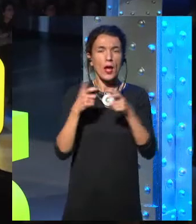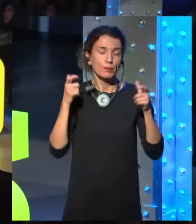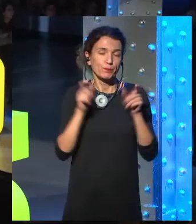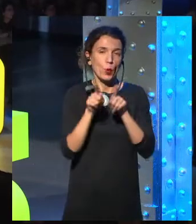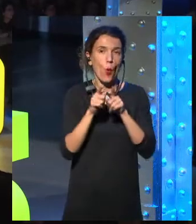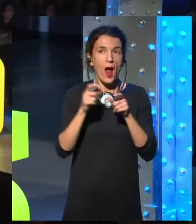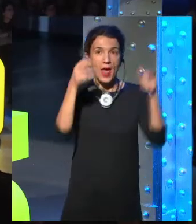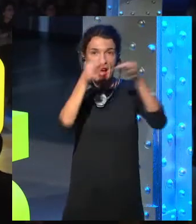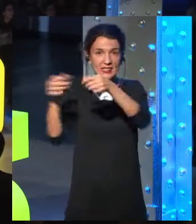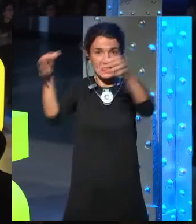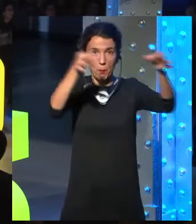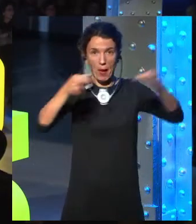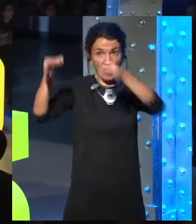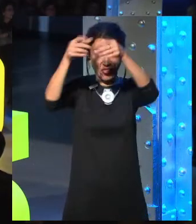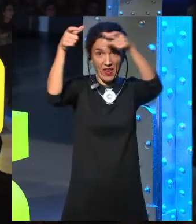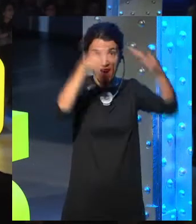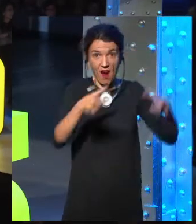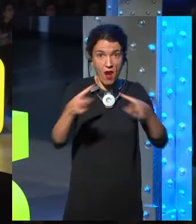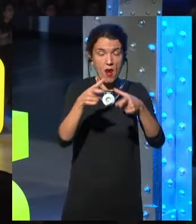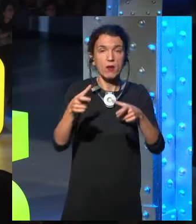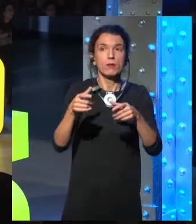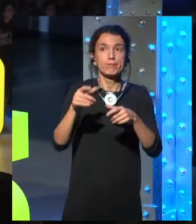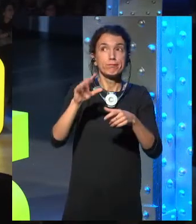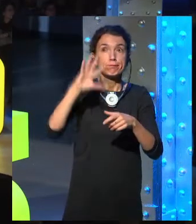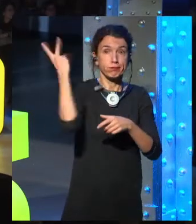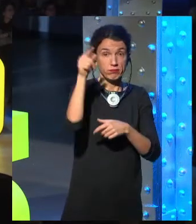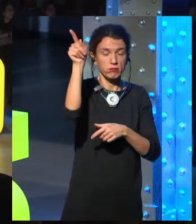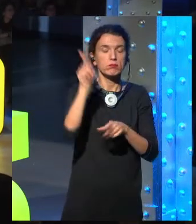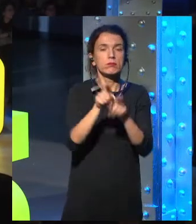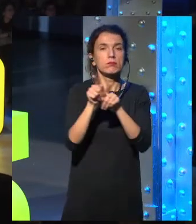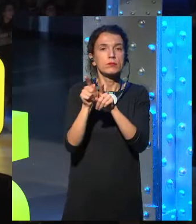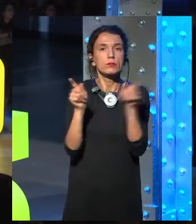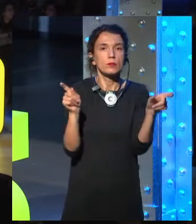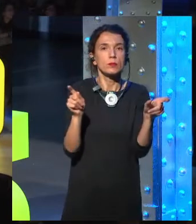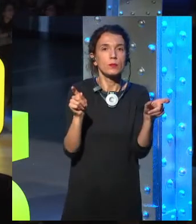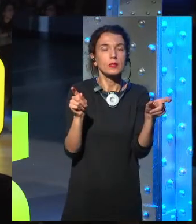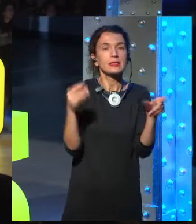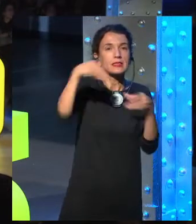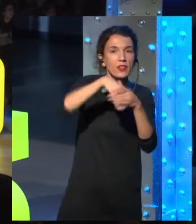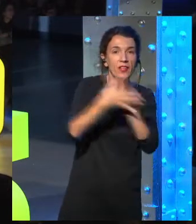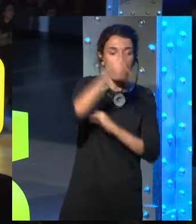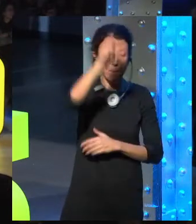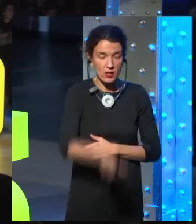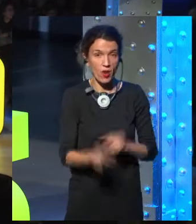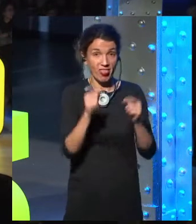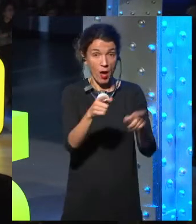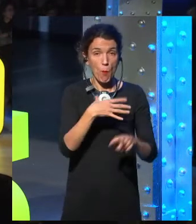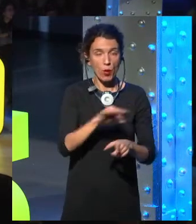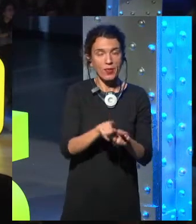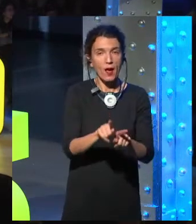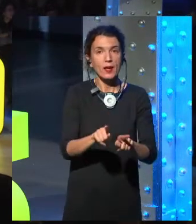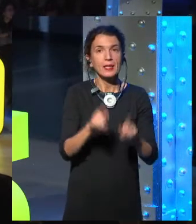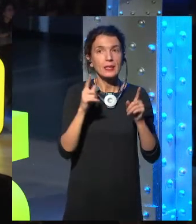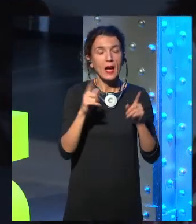have been given so that you can adapt. And that's what humans do. Since the beginning of humanity, we have had